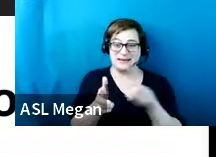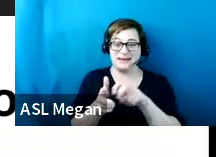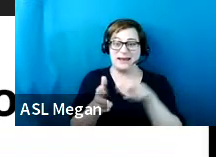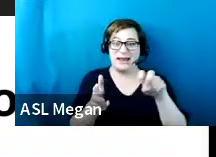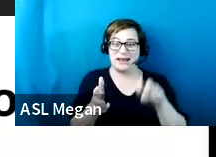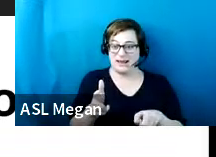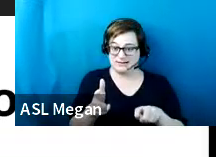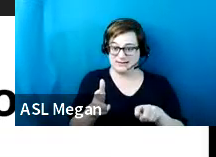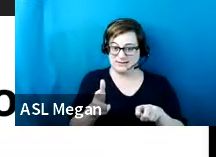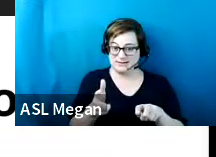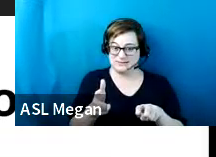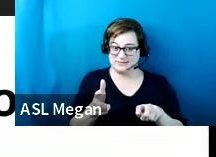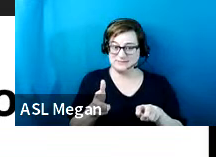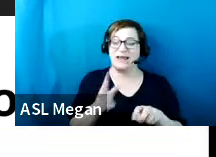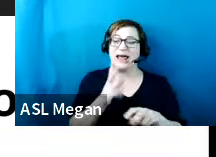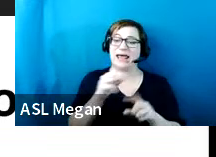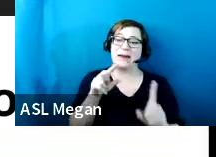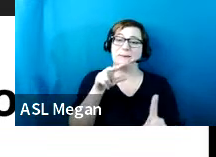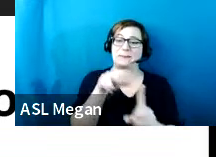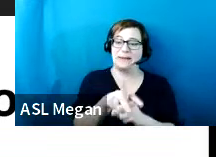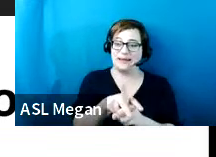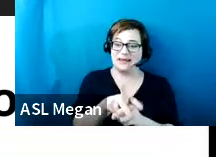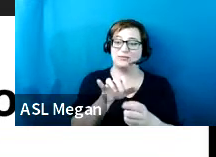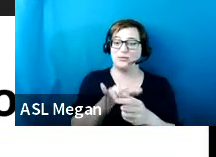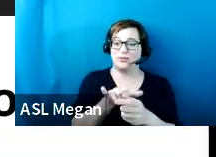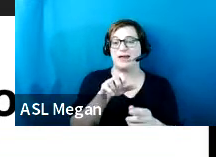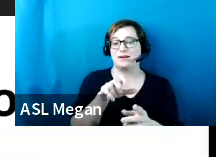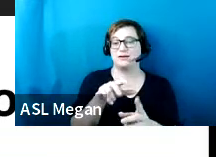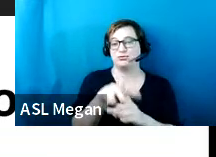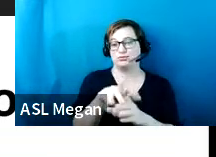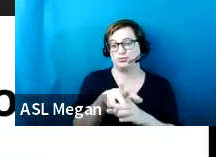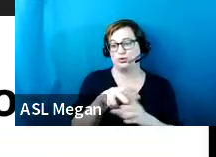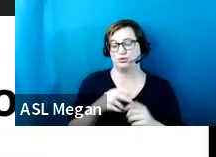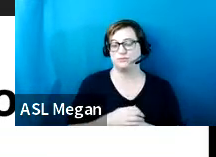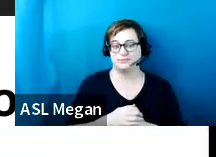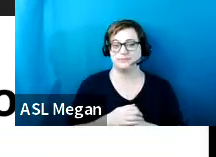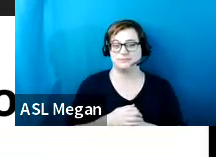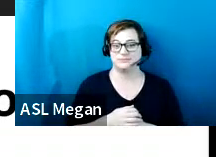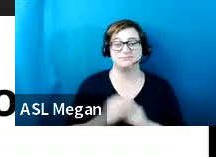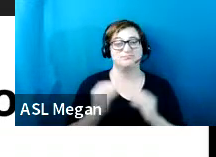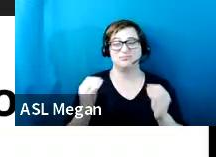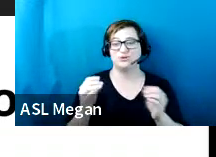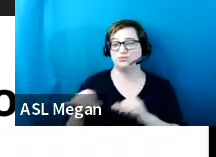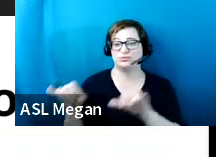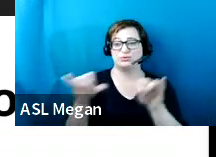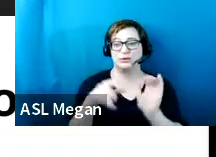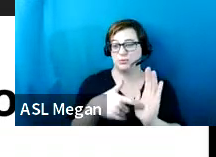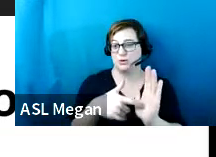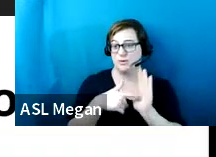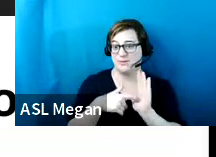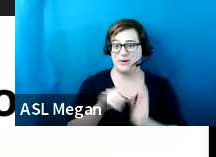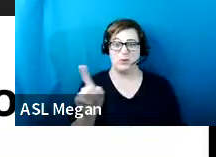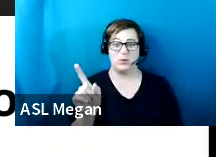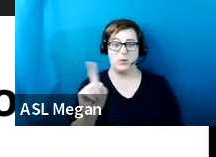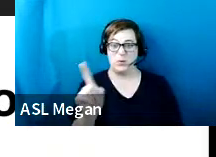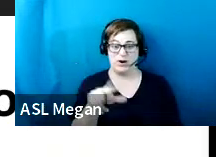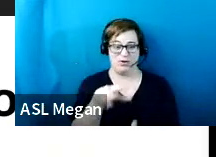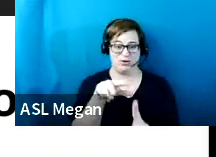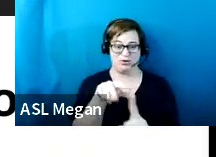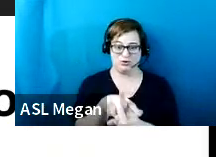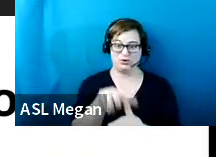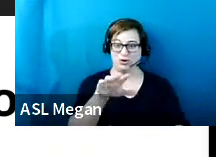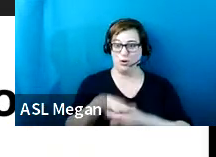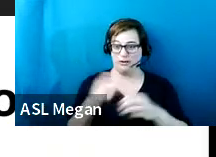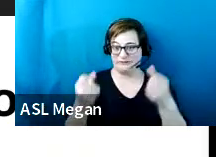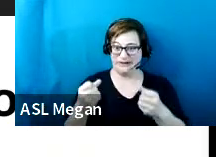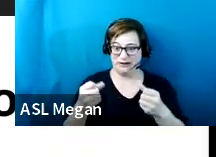actually be able to plug it into the charging station. There's no standard right now about where the charging port is on a vehicle.